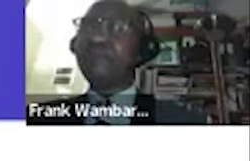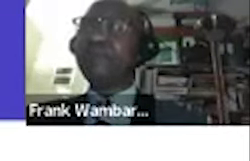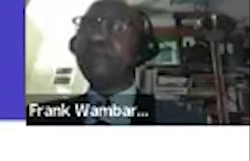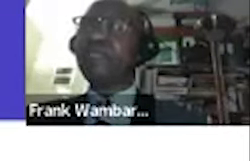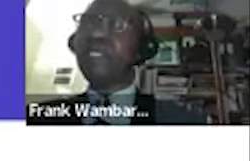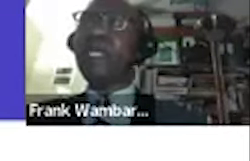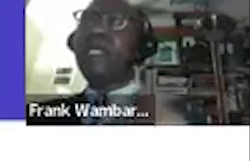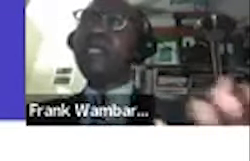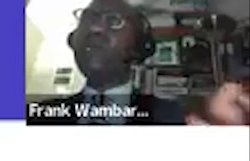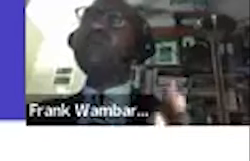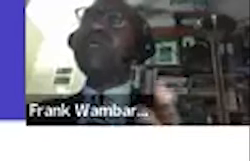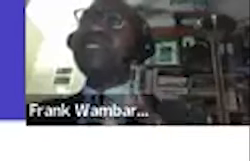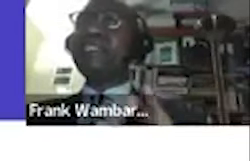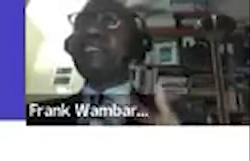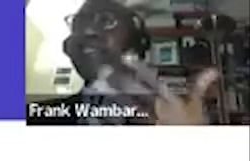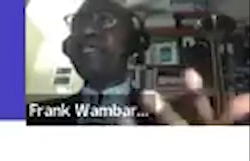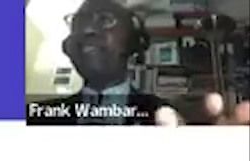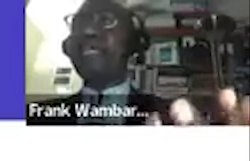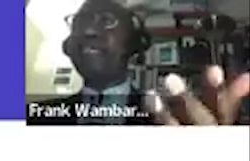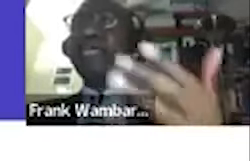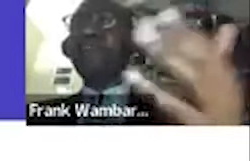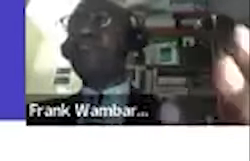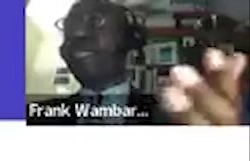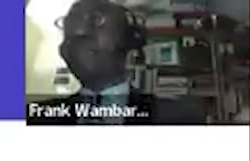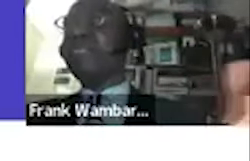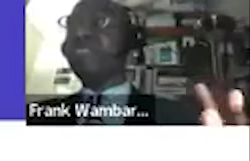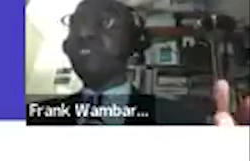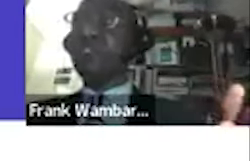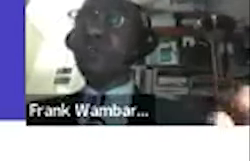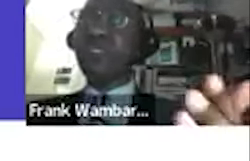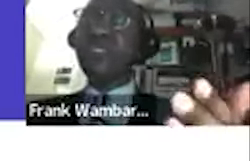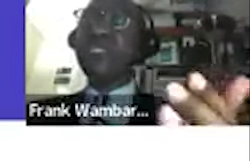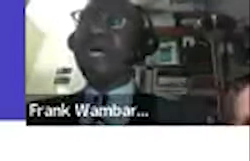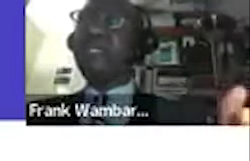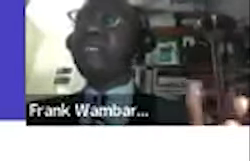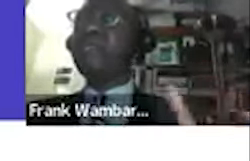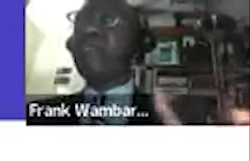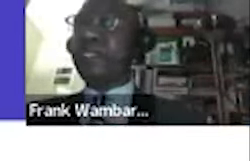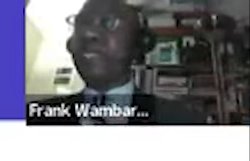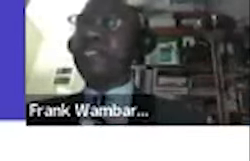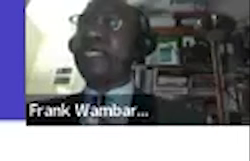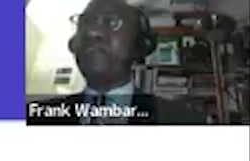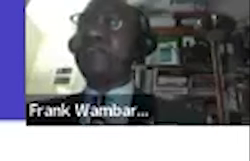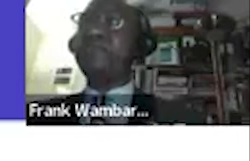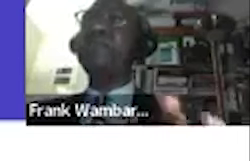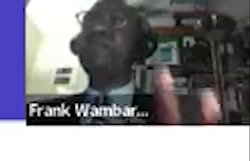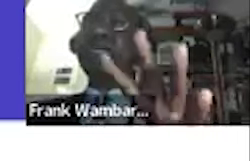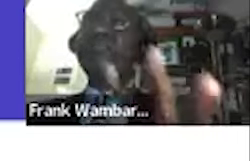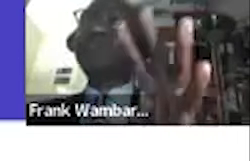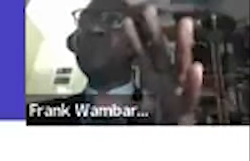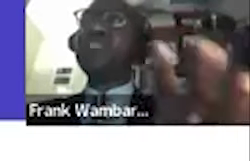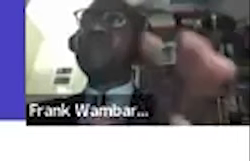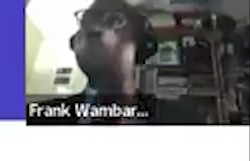recruitment agencies yes they can charge for the administration cost admin cost and all that kind of thing